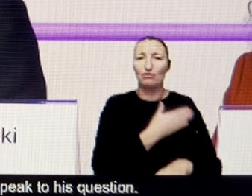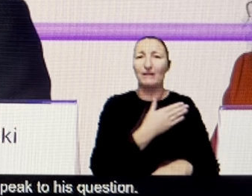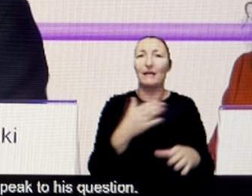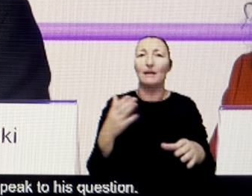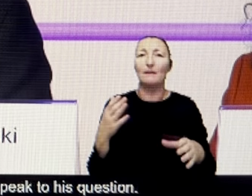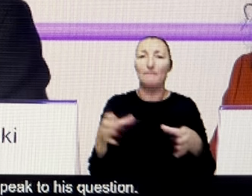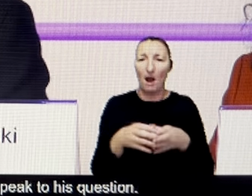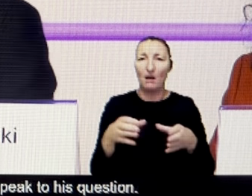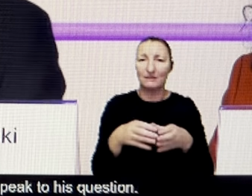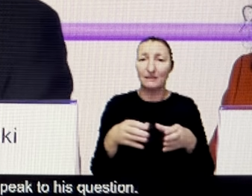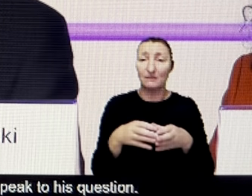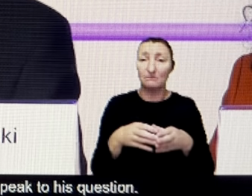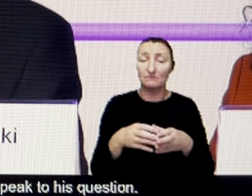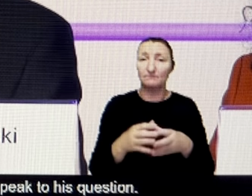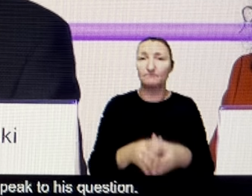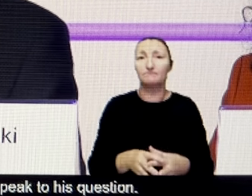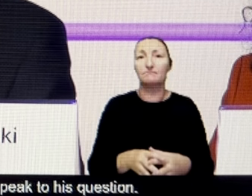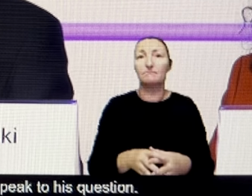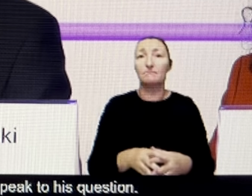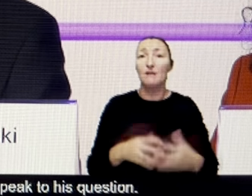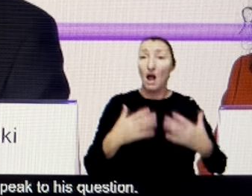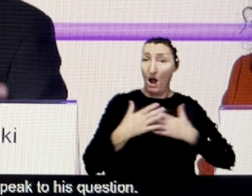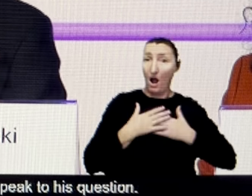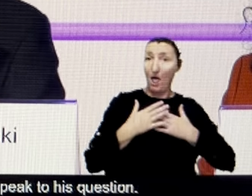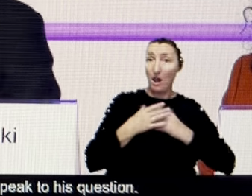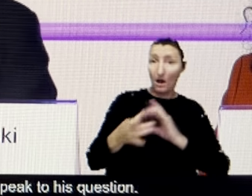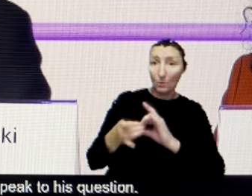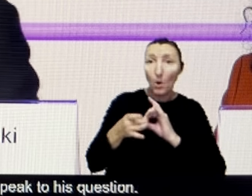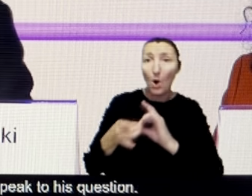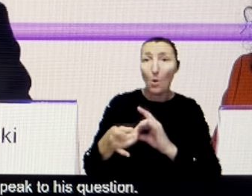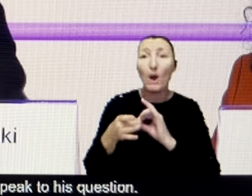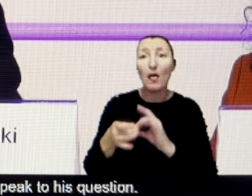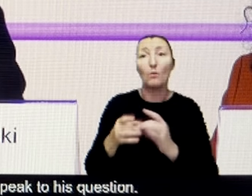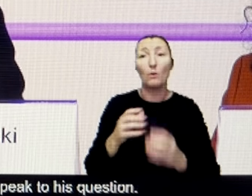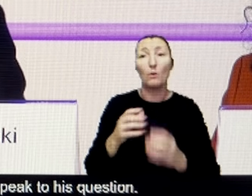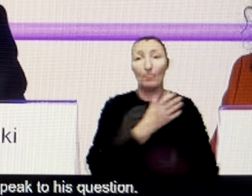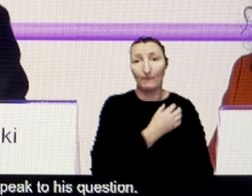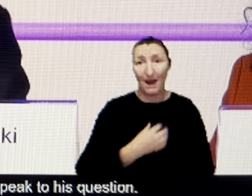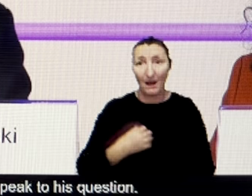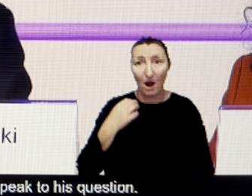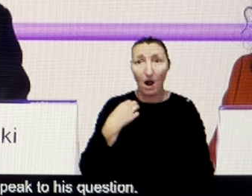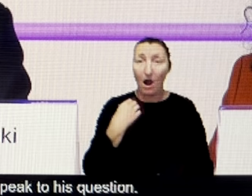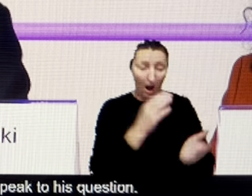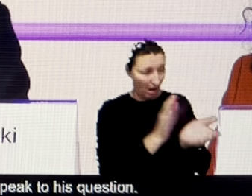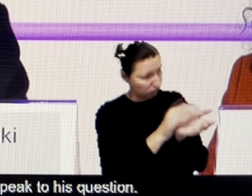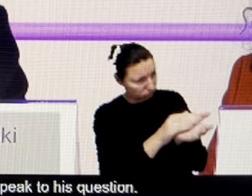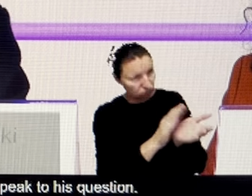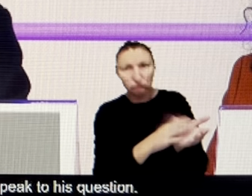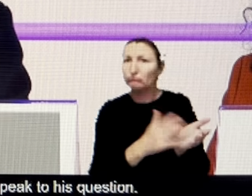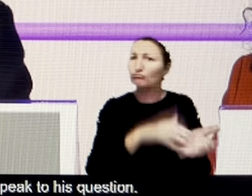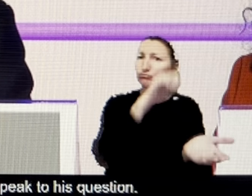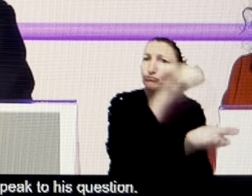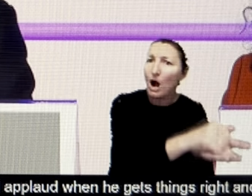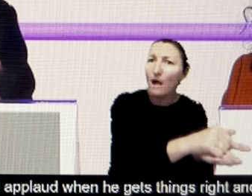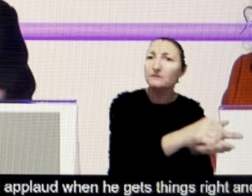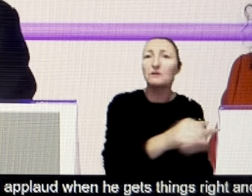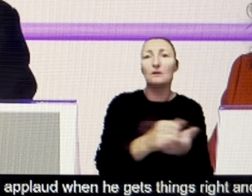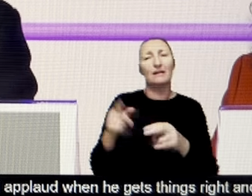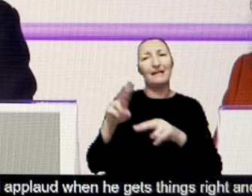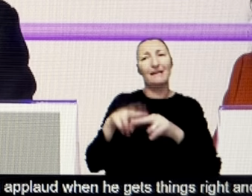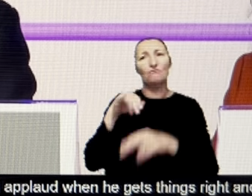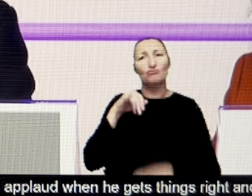him. So I applaud him when he gets things right, but also expose gaps where there's things wrong. Now, the mayor's doing lots of good work around biodiversity